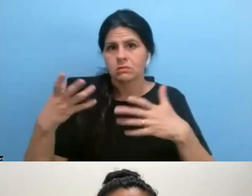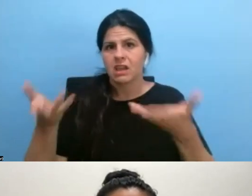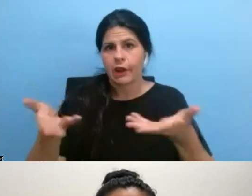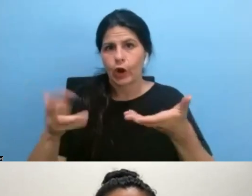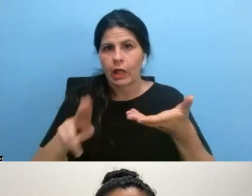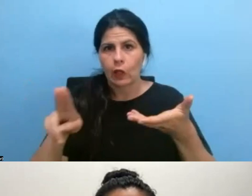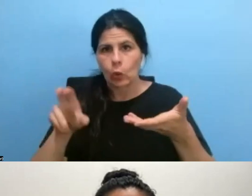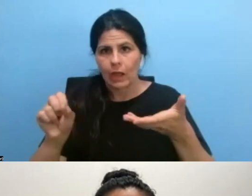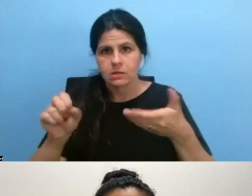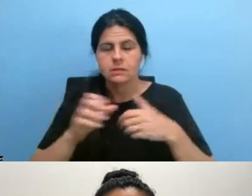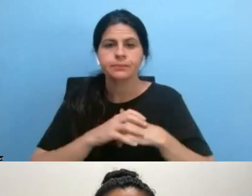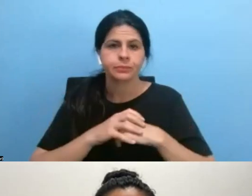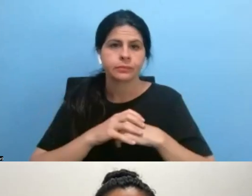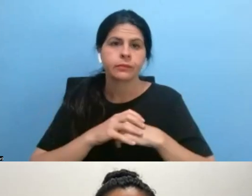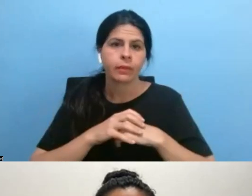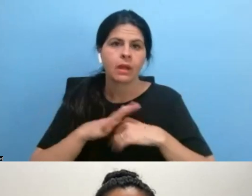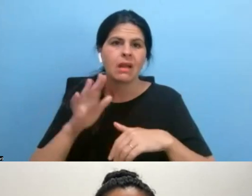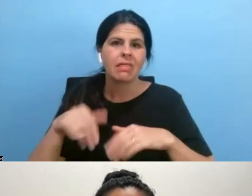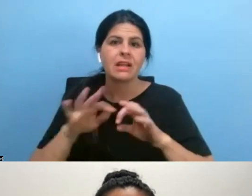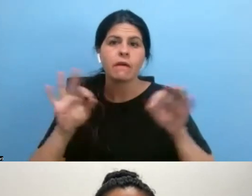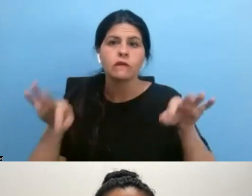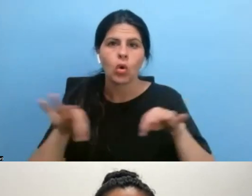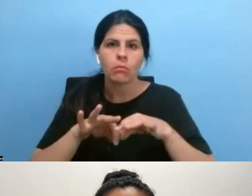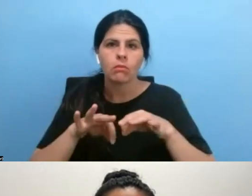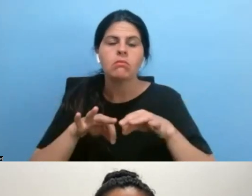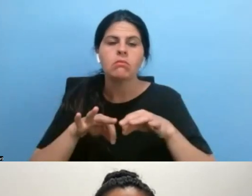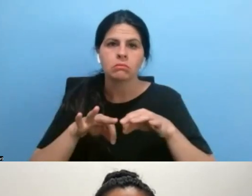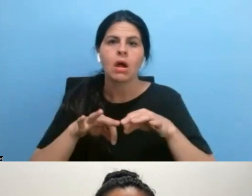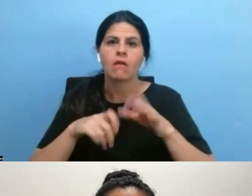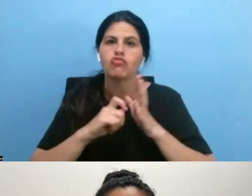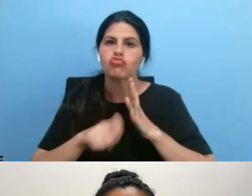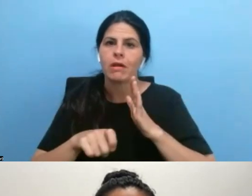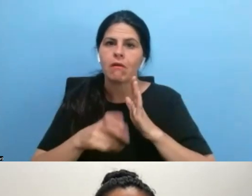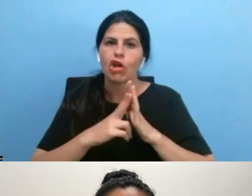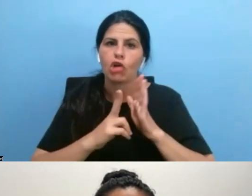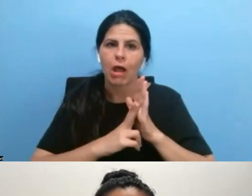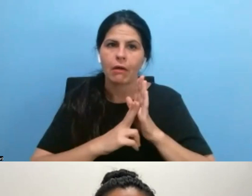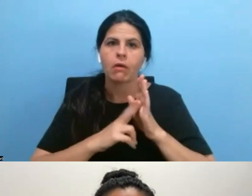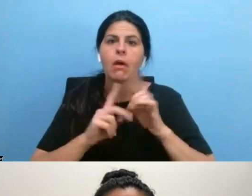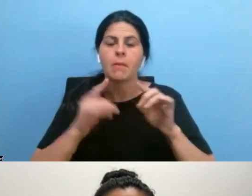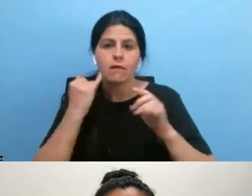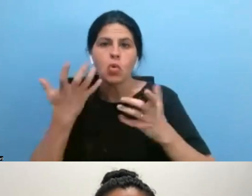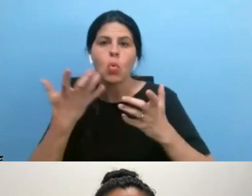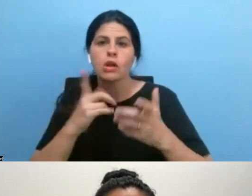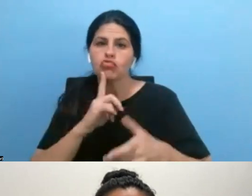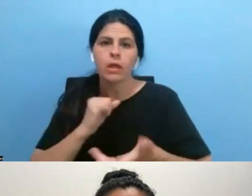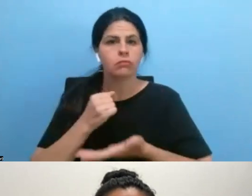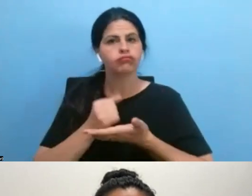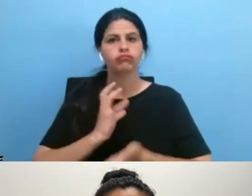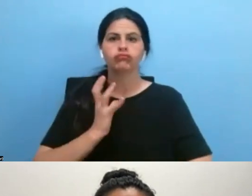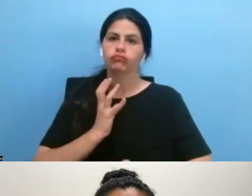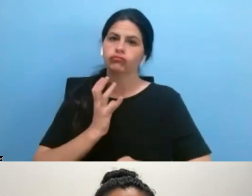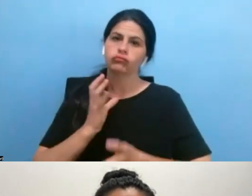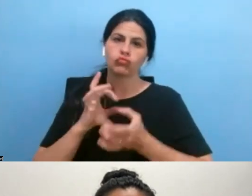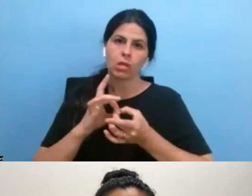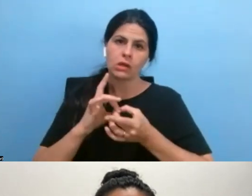so, and it is a form of a written contract, but if you would like to formalize the relationship and, um, make